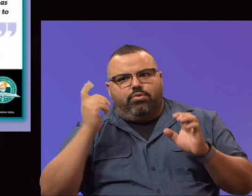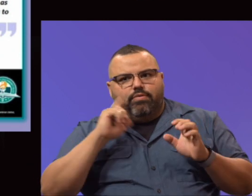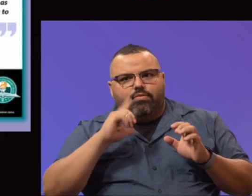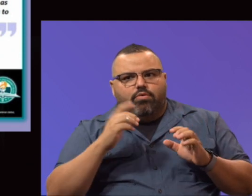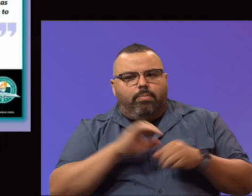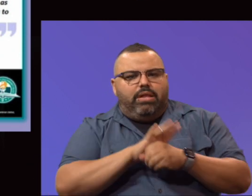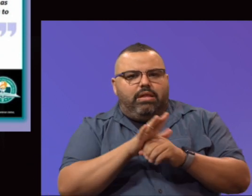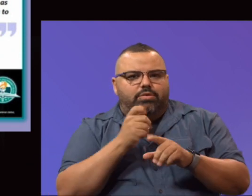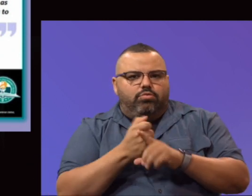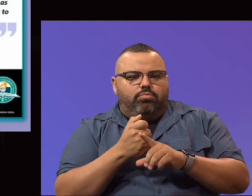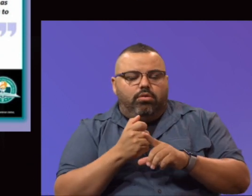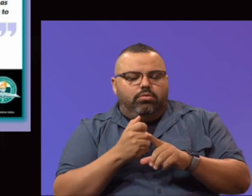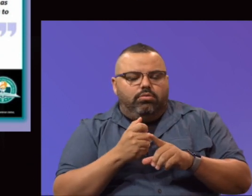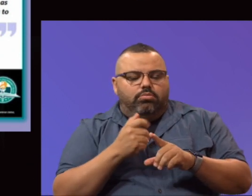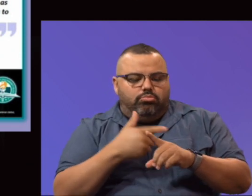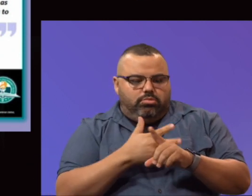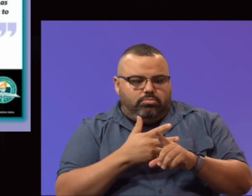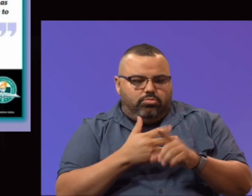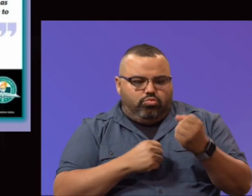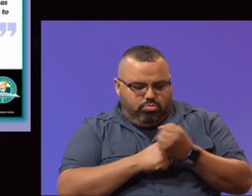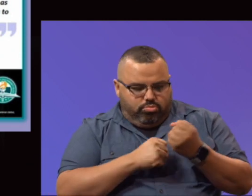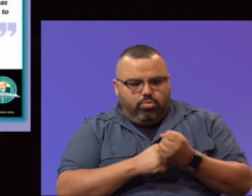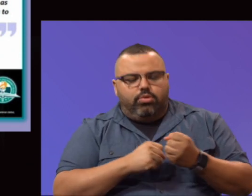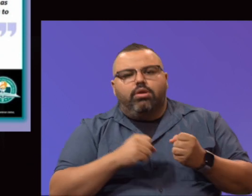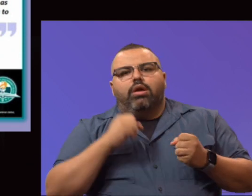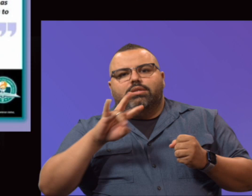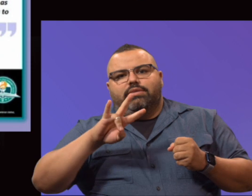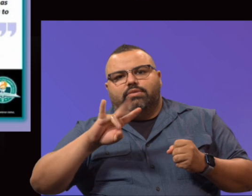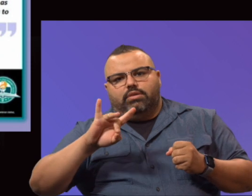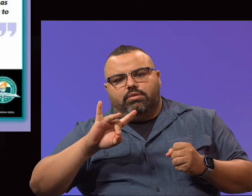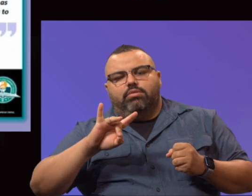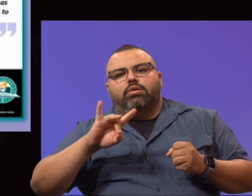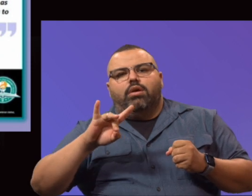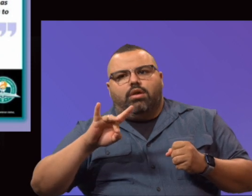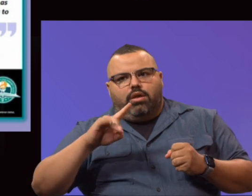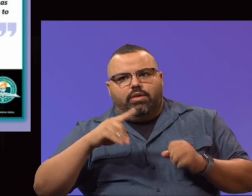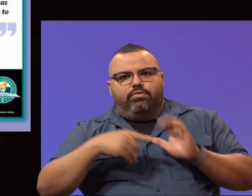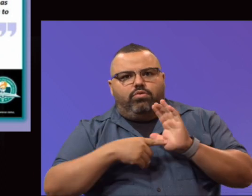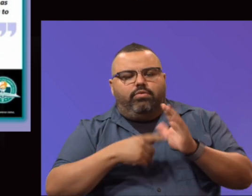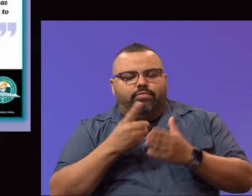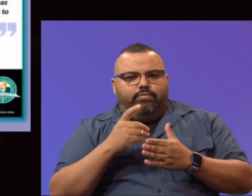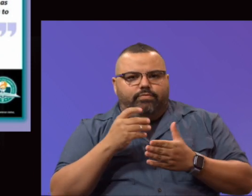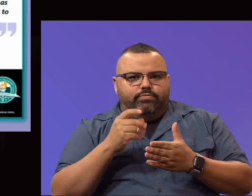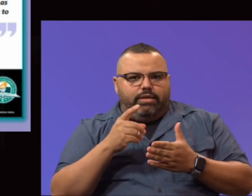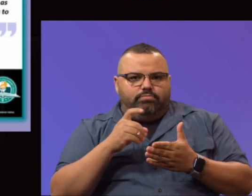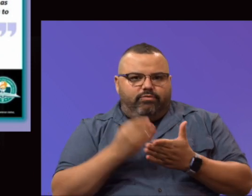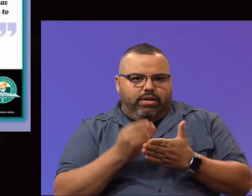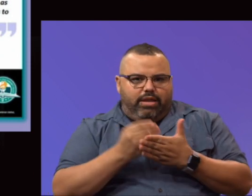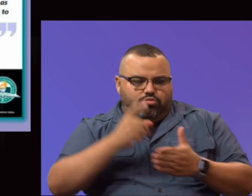financial need. You see a couple of students there that express their appreciation for this great work.